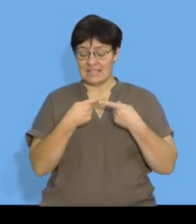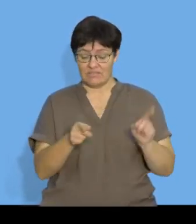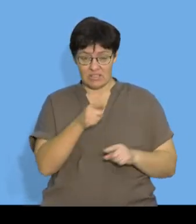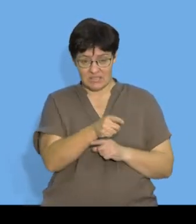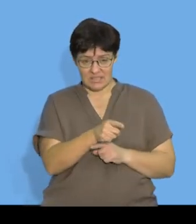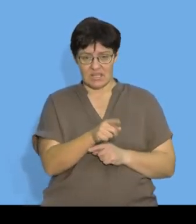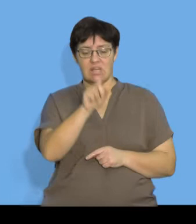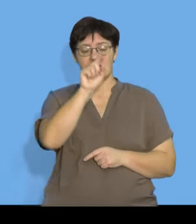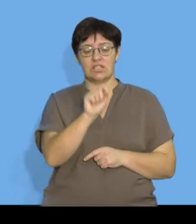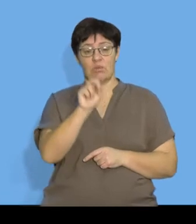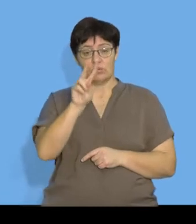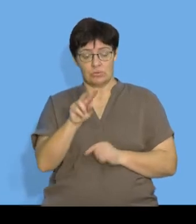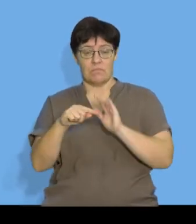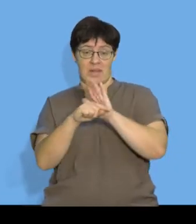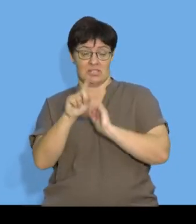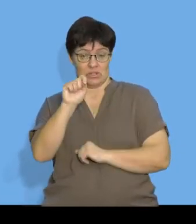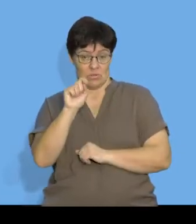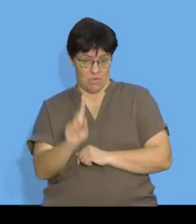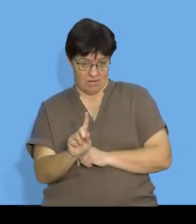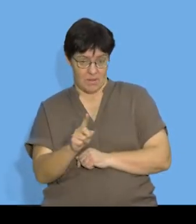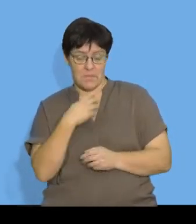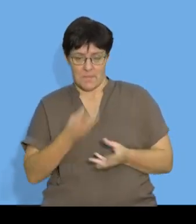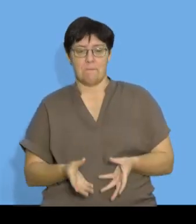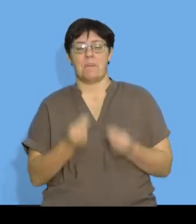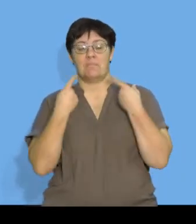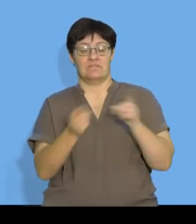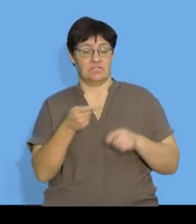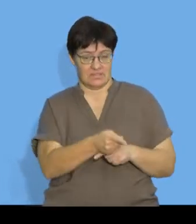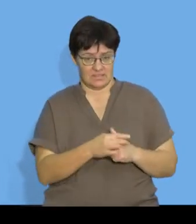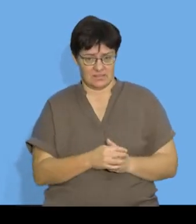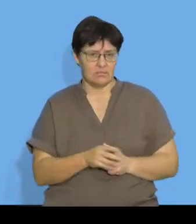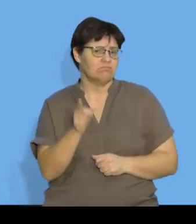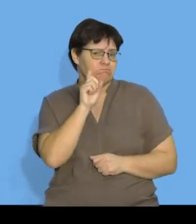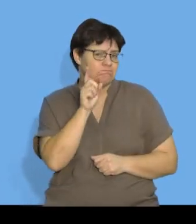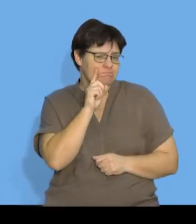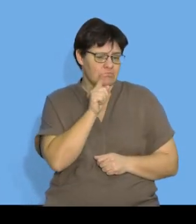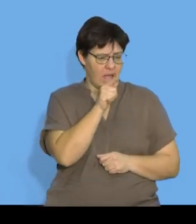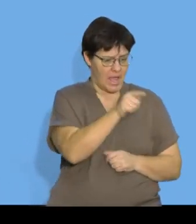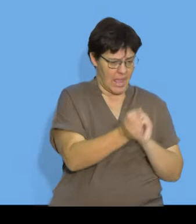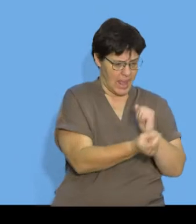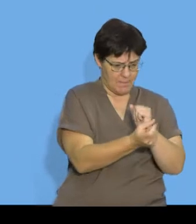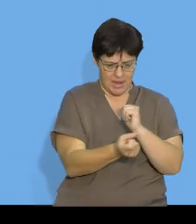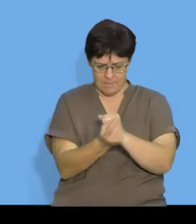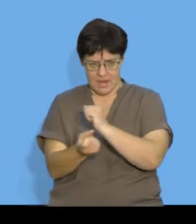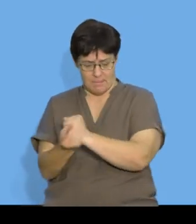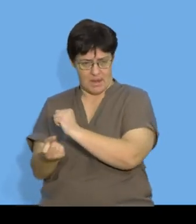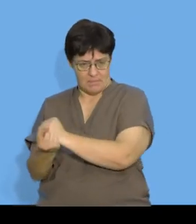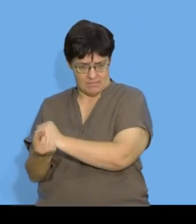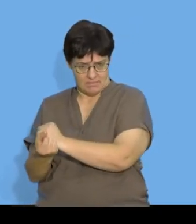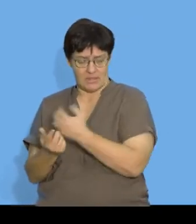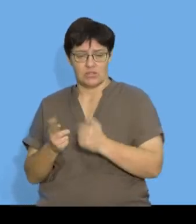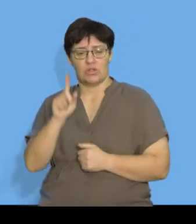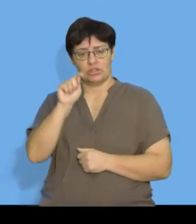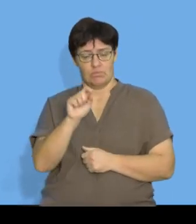equal to term 2 minus term 1, and we normally check to see whether this common difference is correct by then doing term